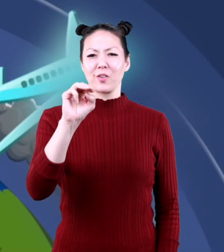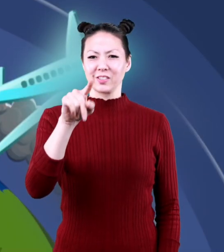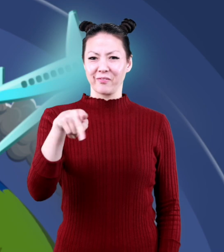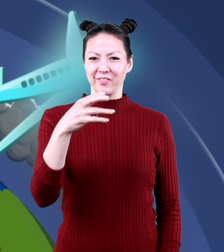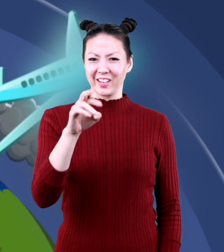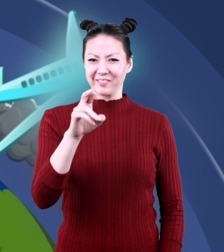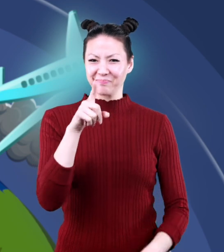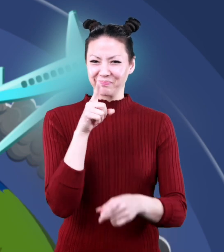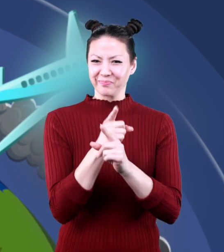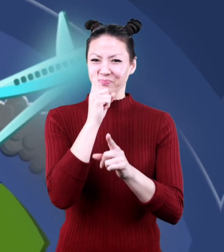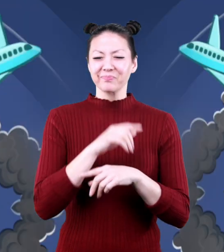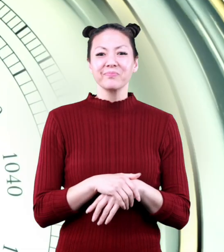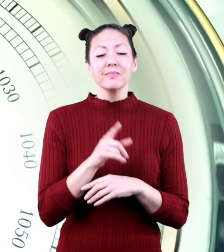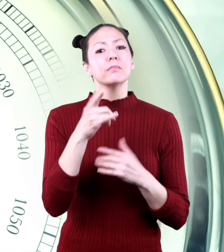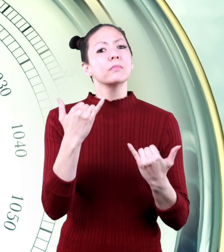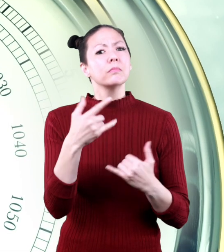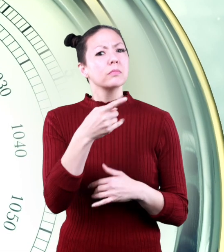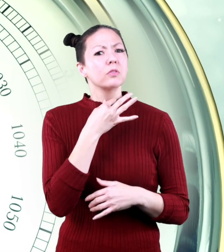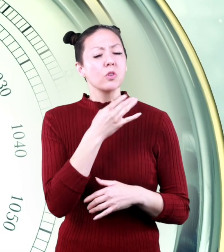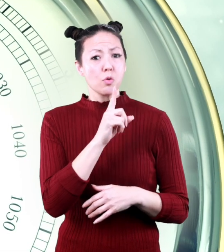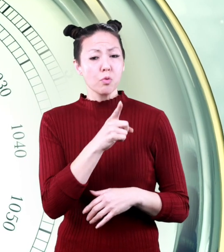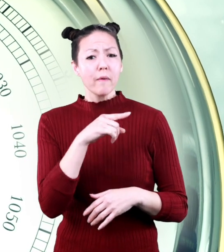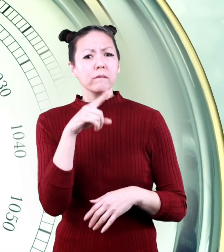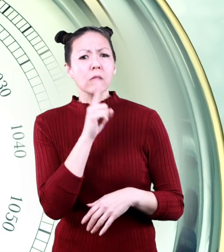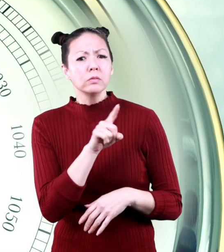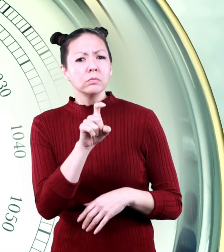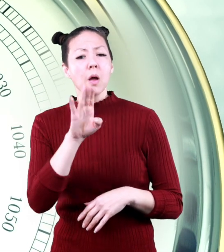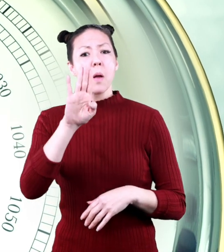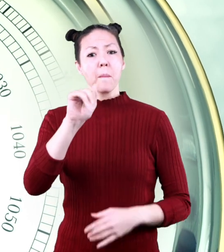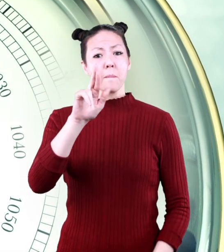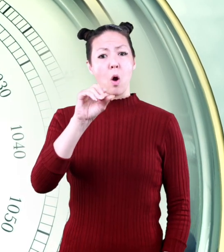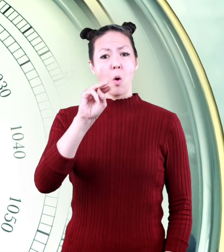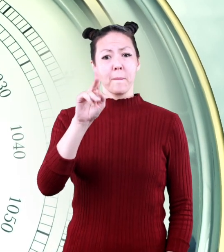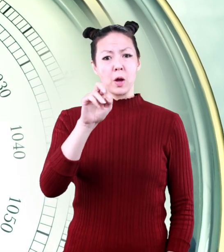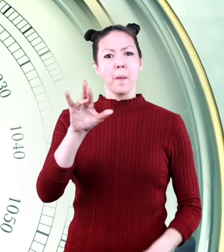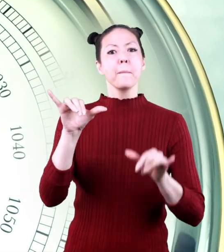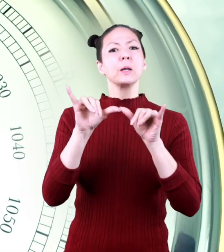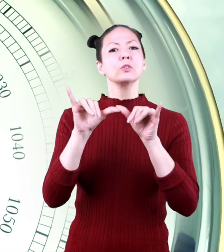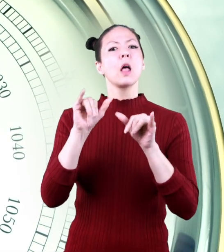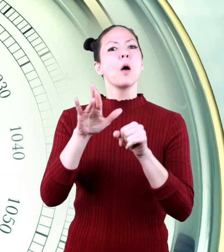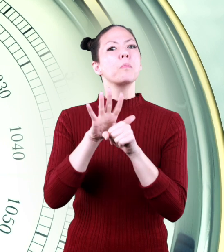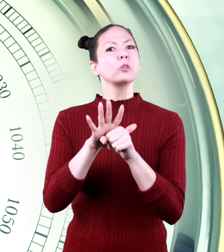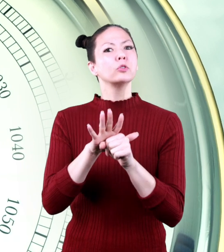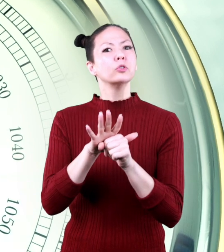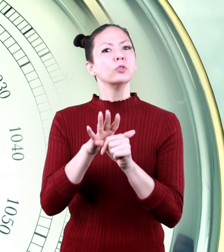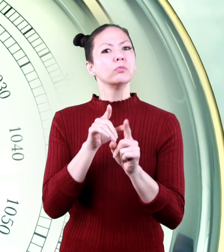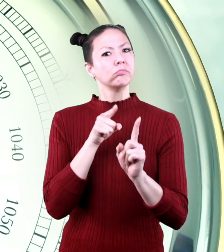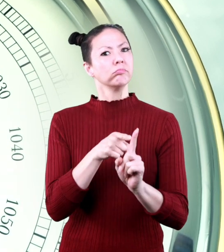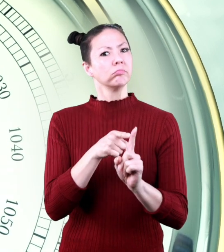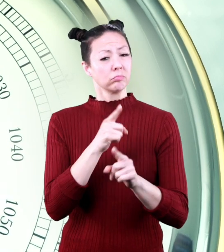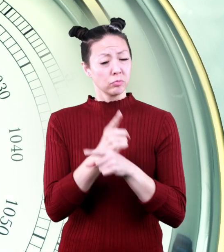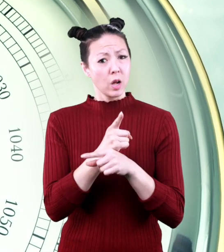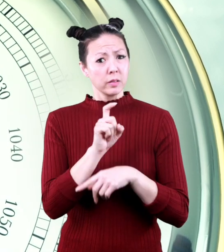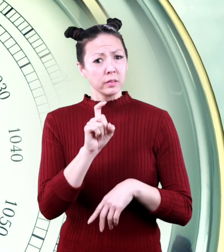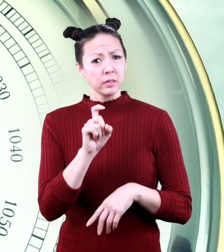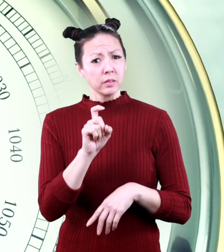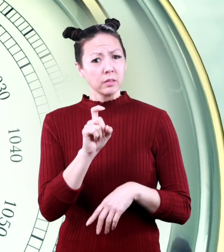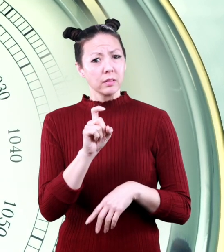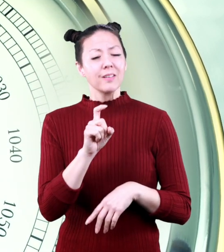atmosphere. True or false? A barometer measures air pressure.